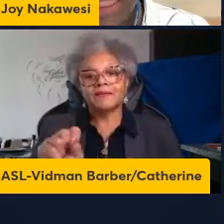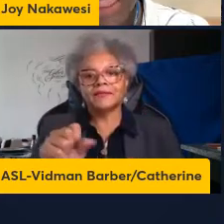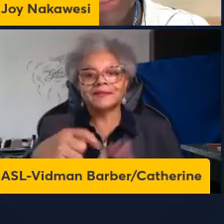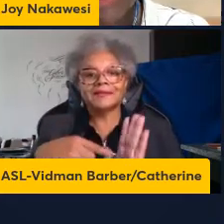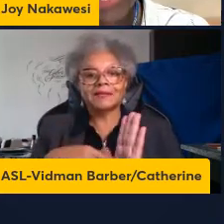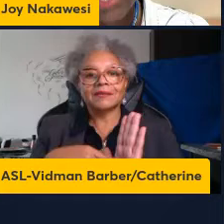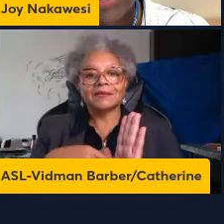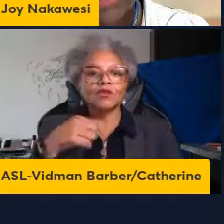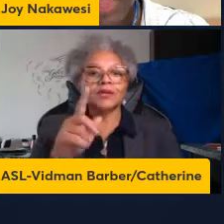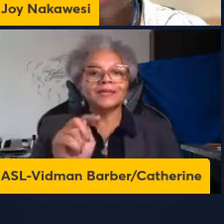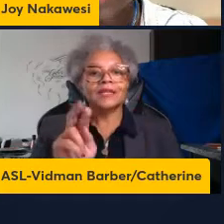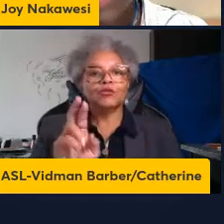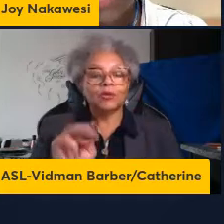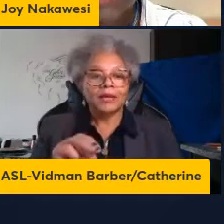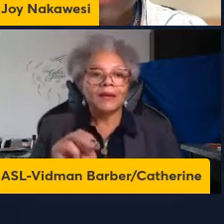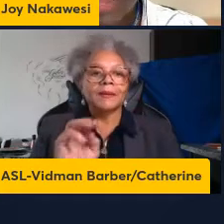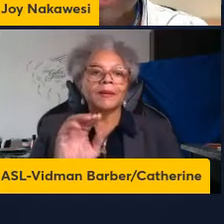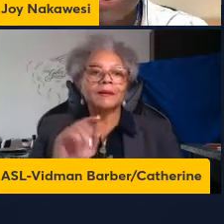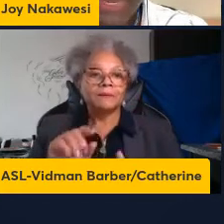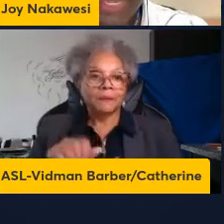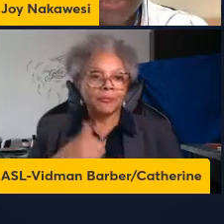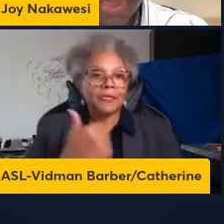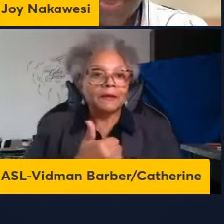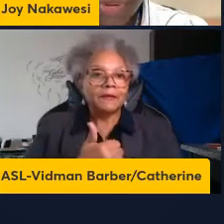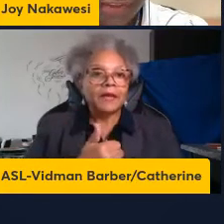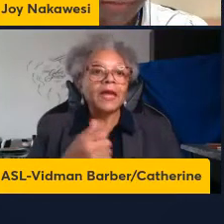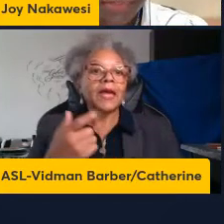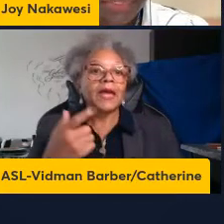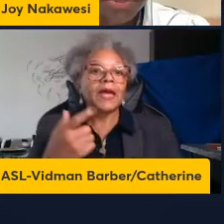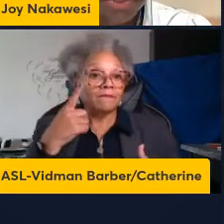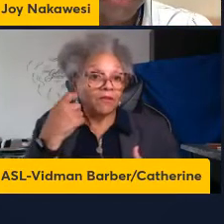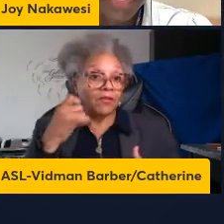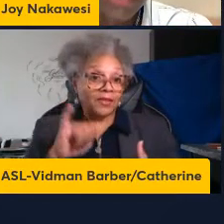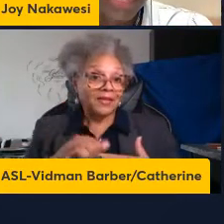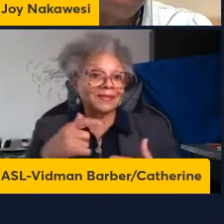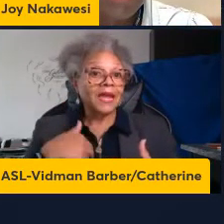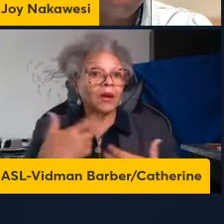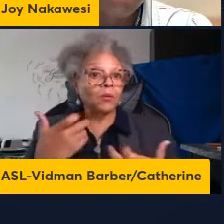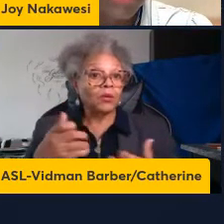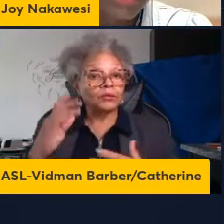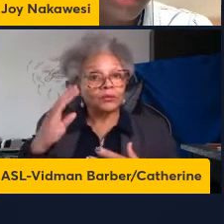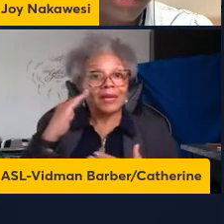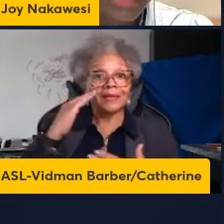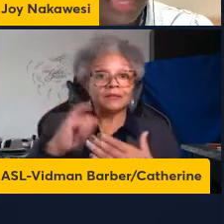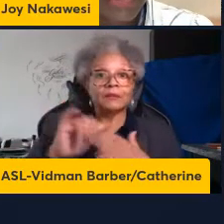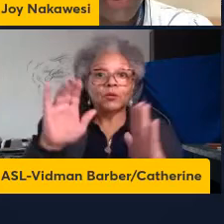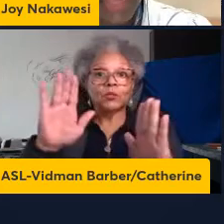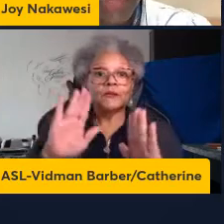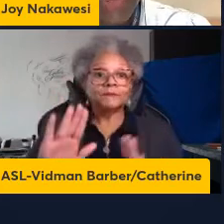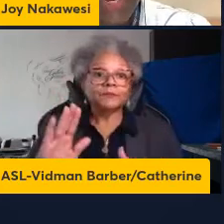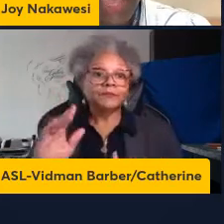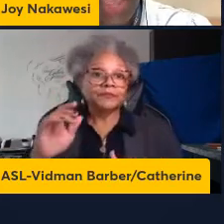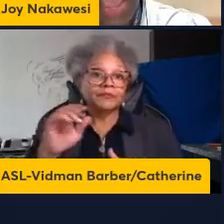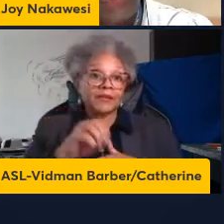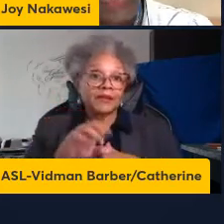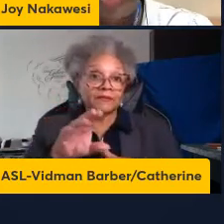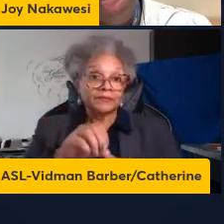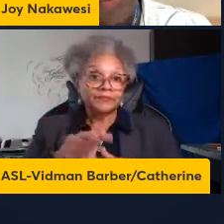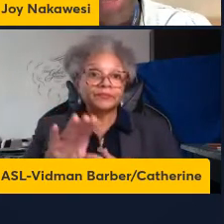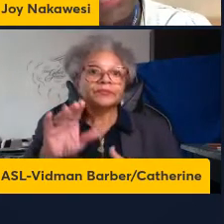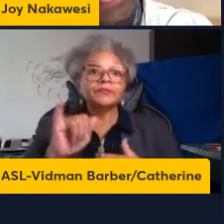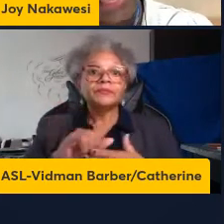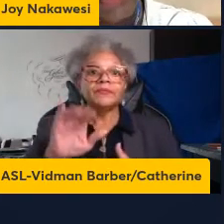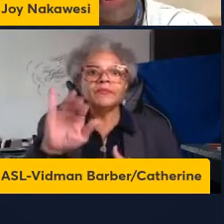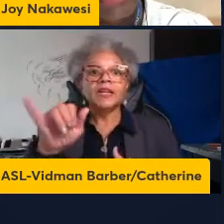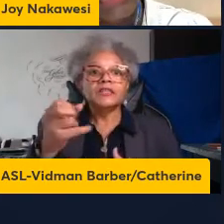and with this I would like to acknowledge my wonderful supervisor Professor Cecilia Johansson and